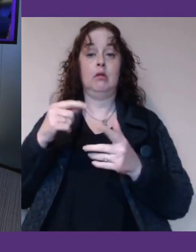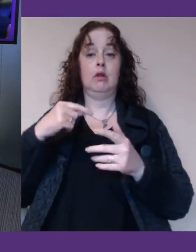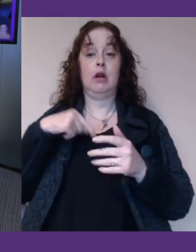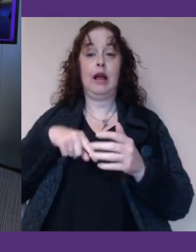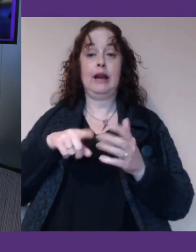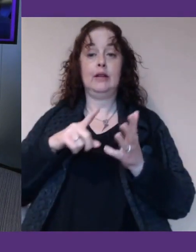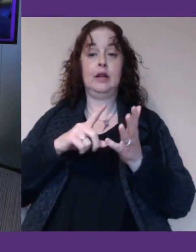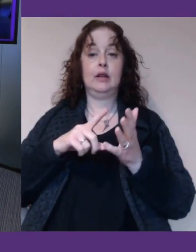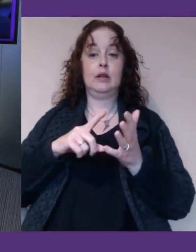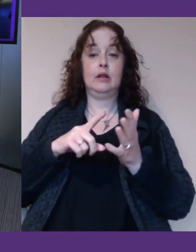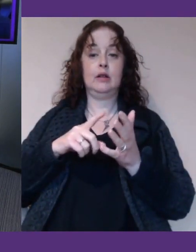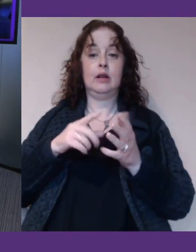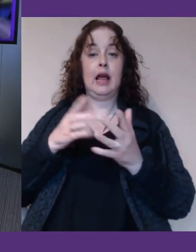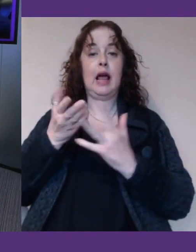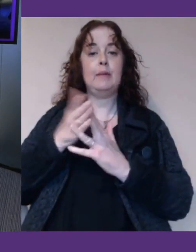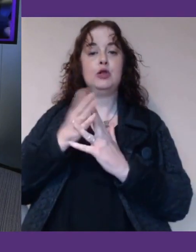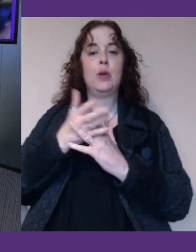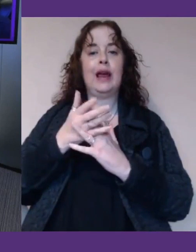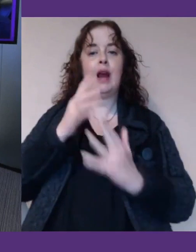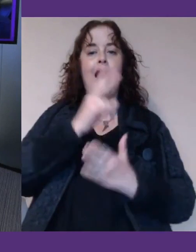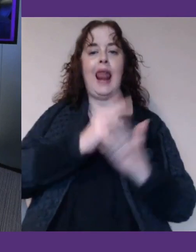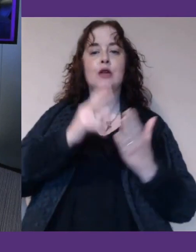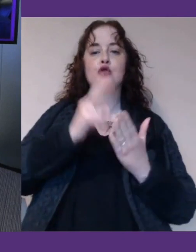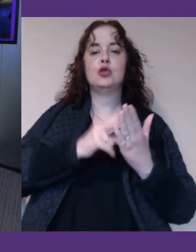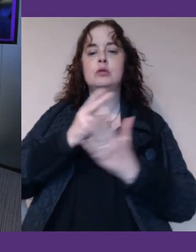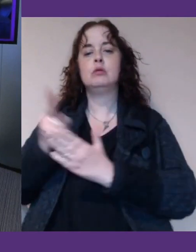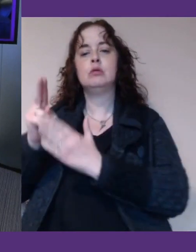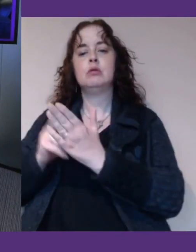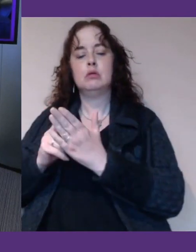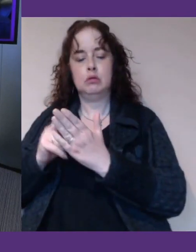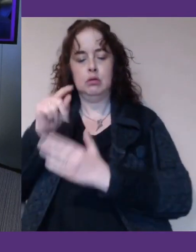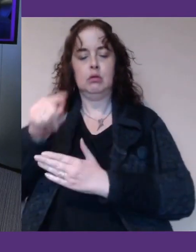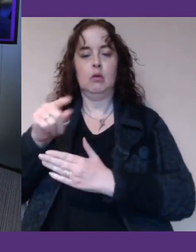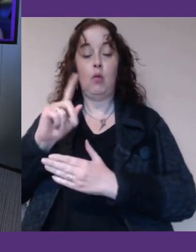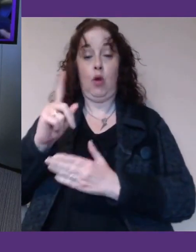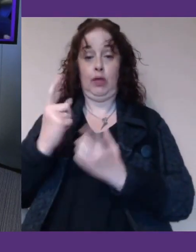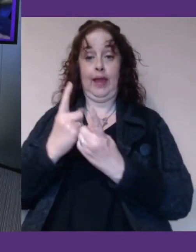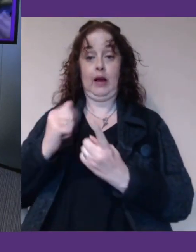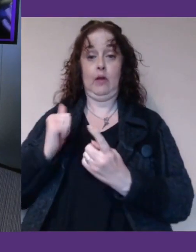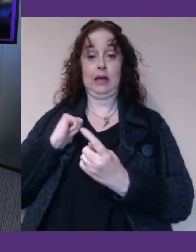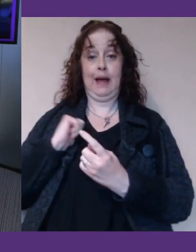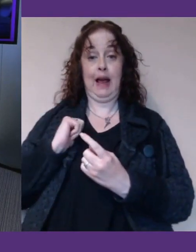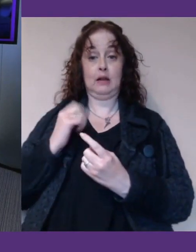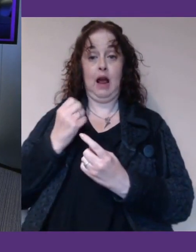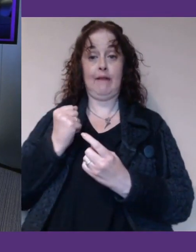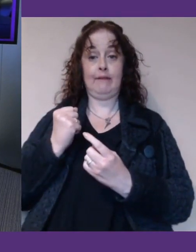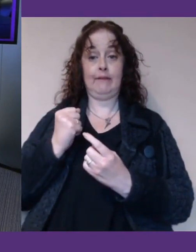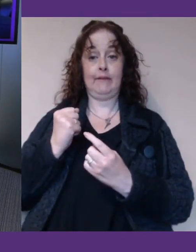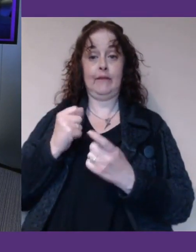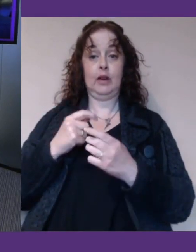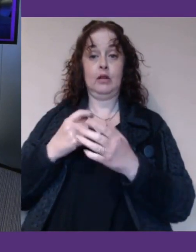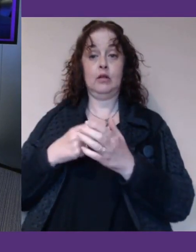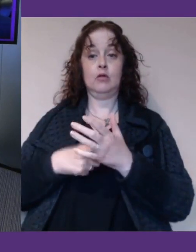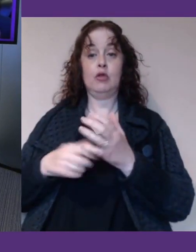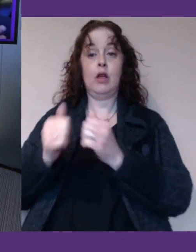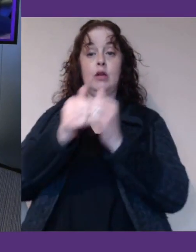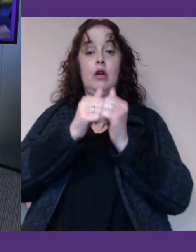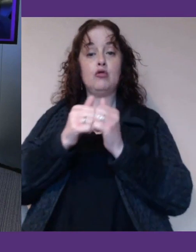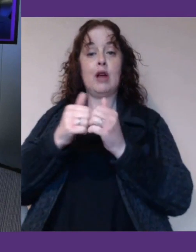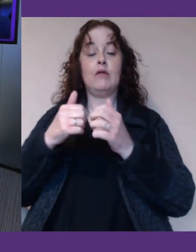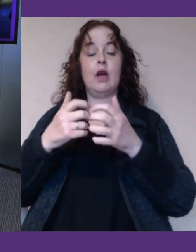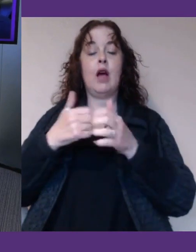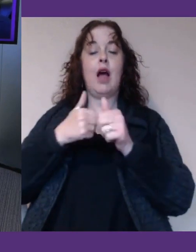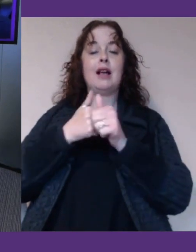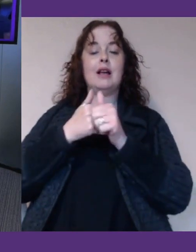in between our election periods. And one of the things that we expect to pass is a reauthorization of something called the Assisted Technology Act. So